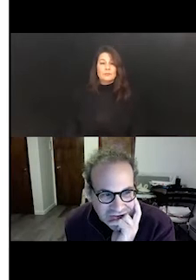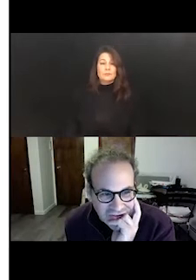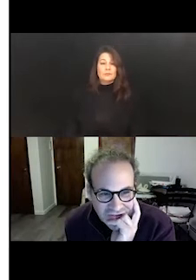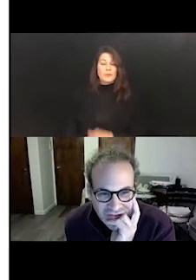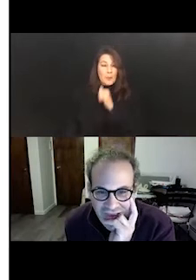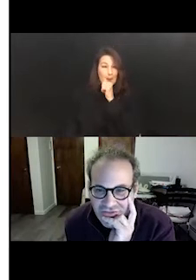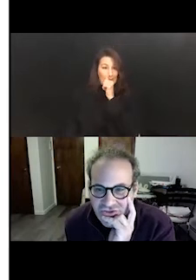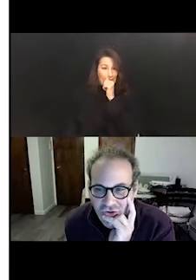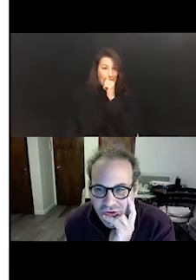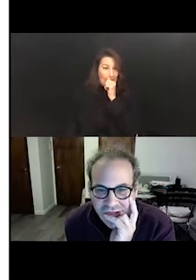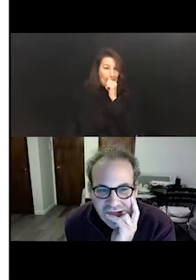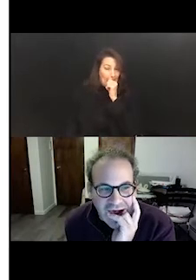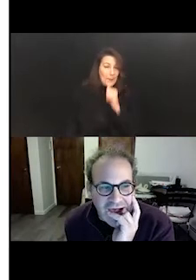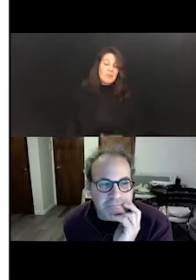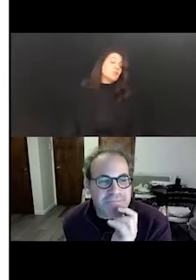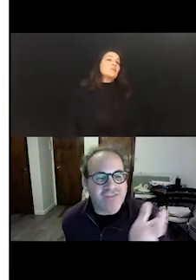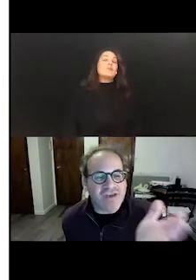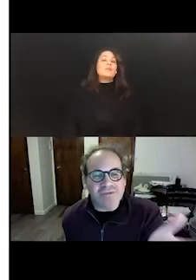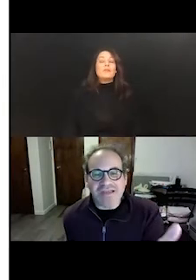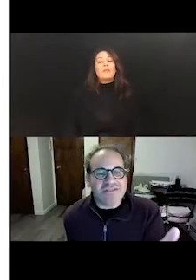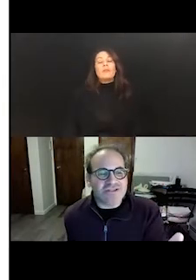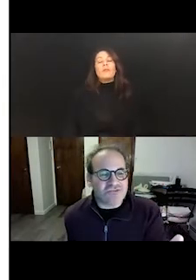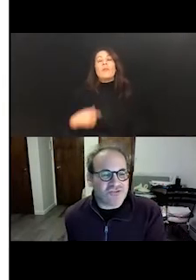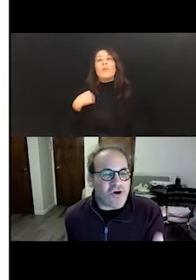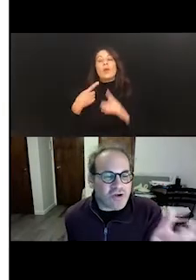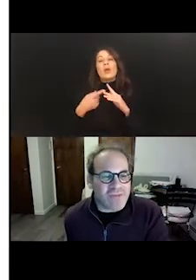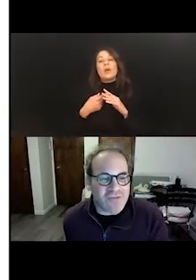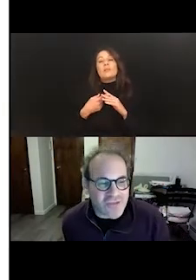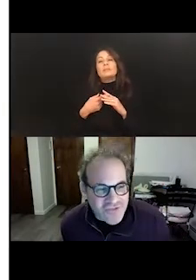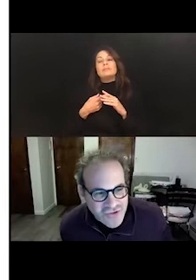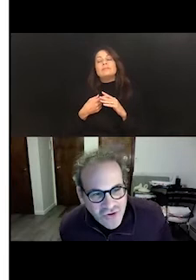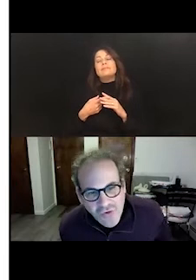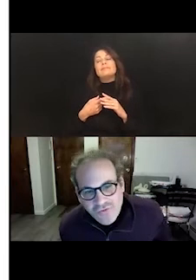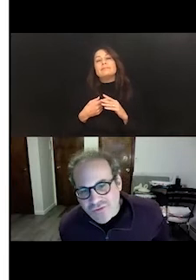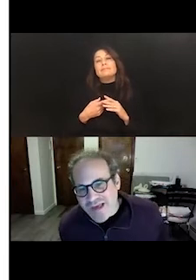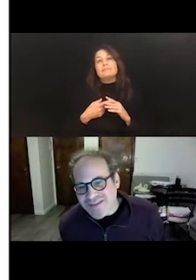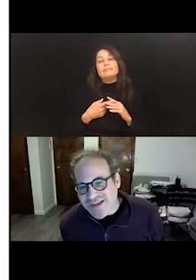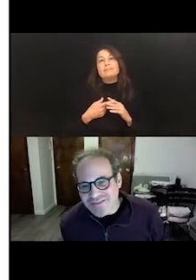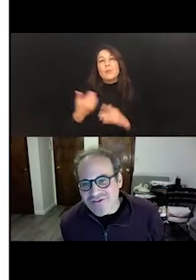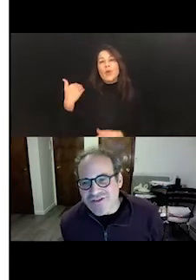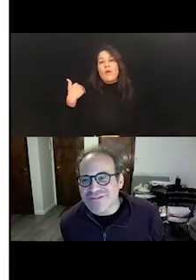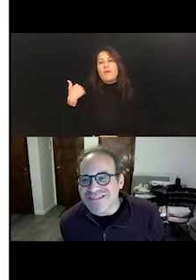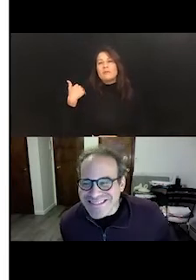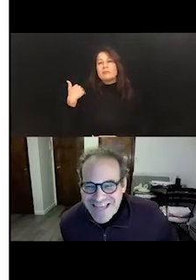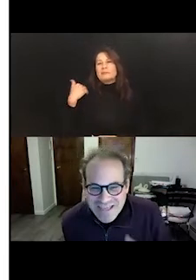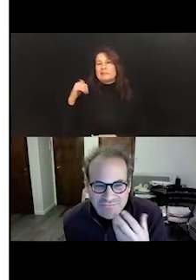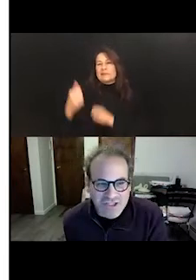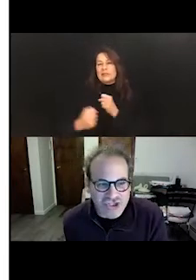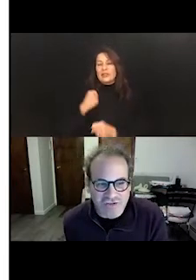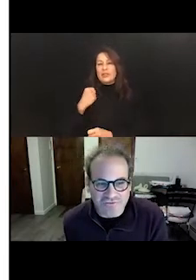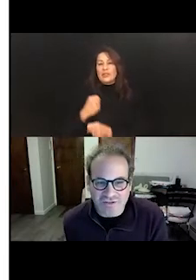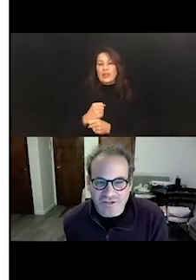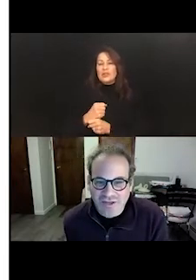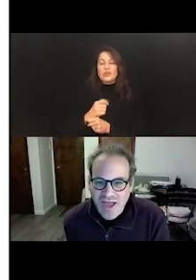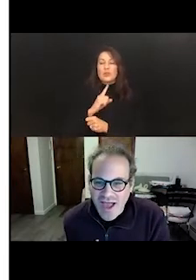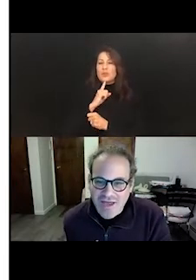discuss this. And so I'm, as I began to sort of talk about this, you know, over the past decade, there has been a seismic